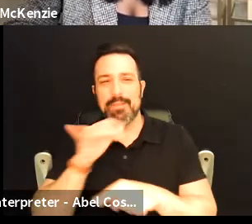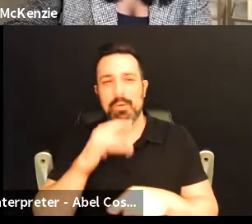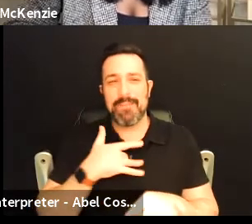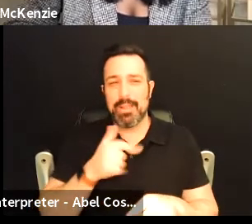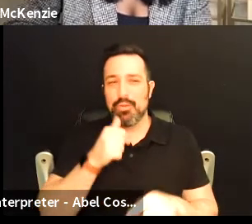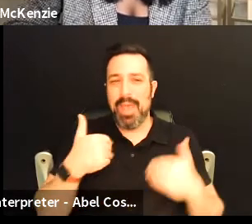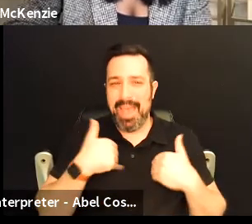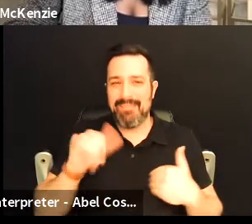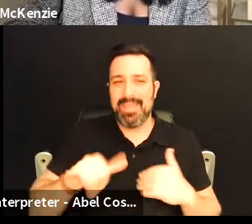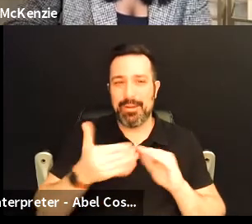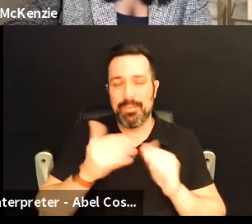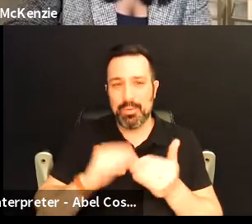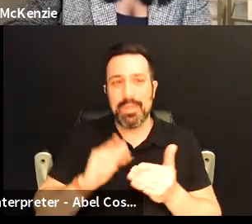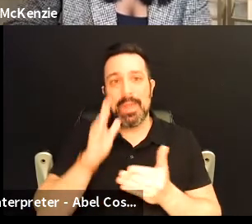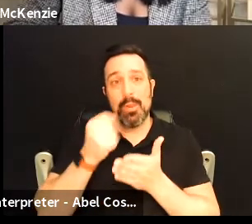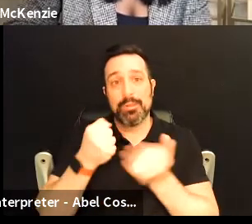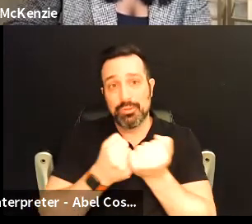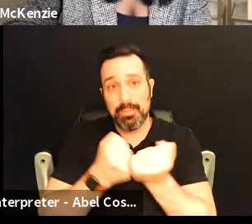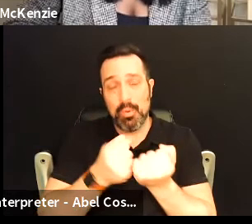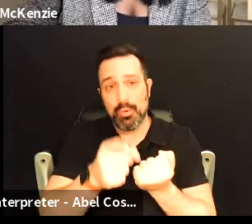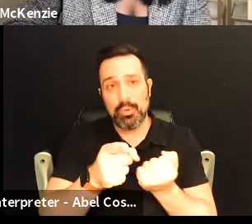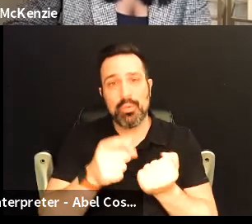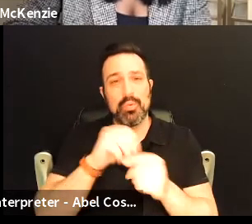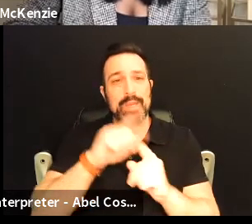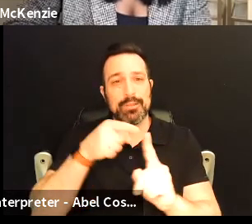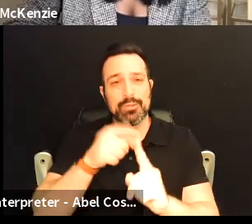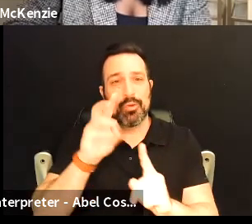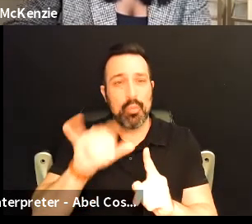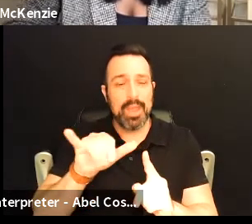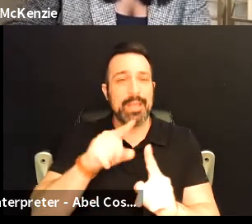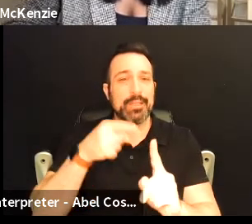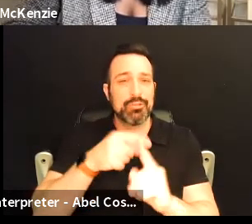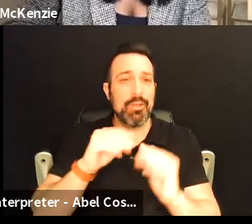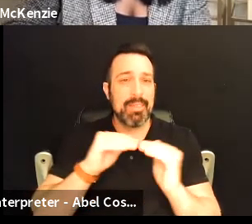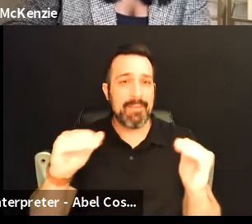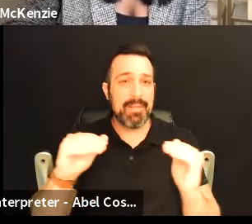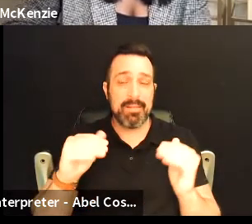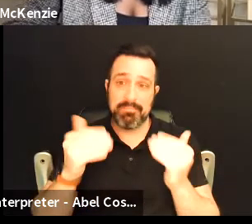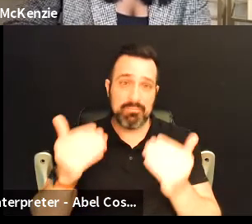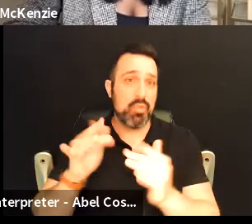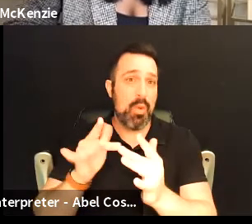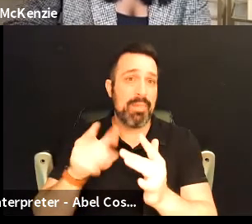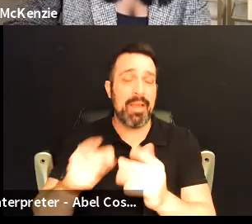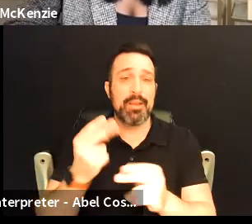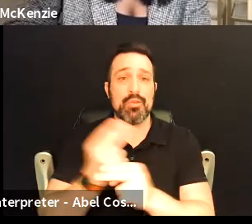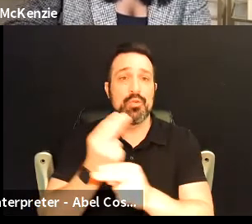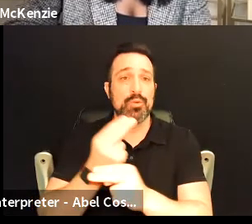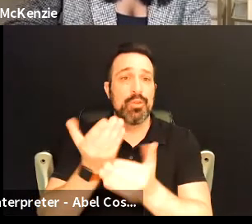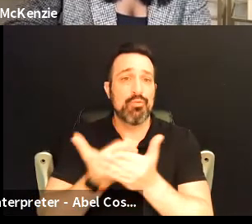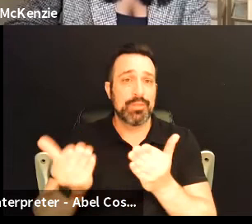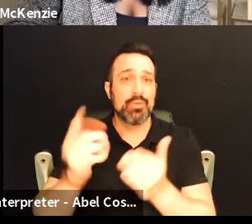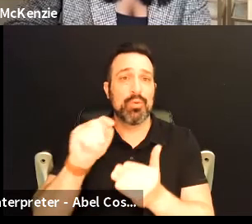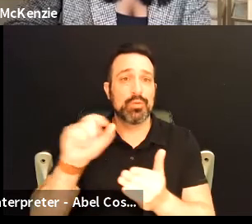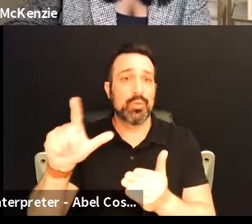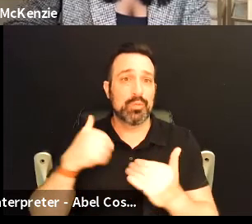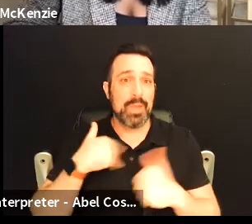have that community that will support you in a certain way at a certain level you know go online utilize the resources and the tools that